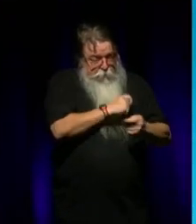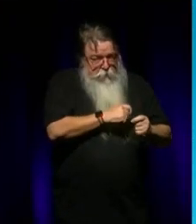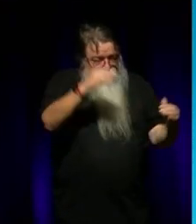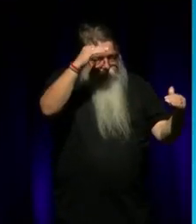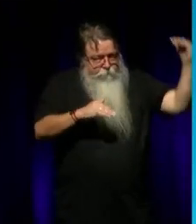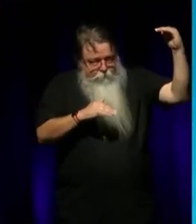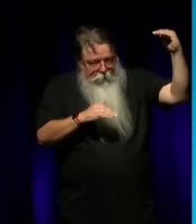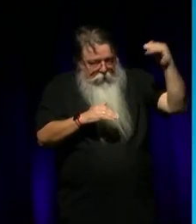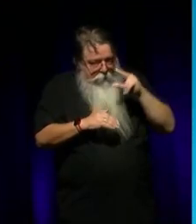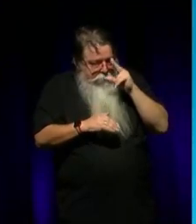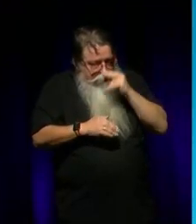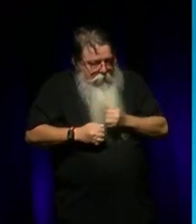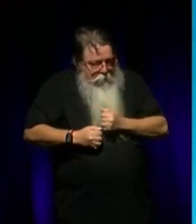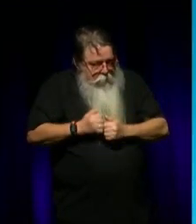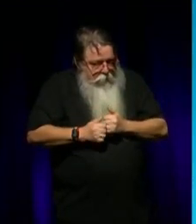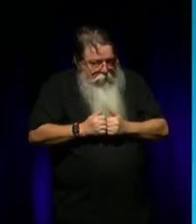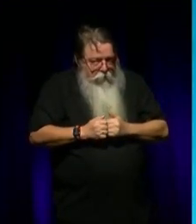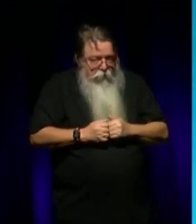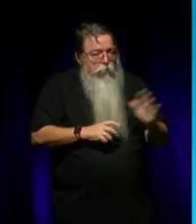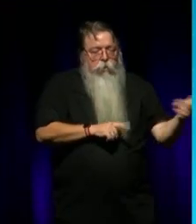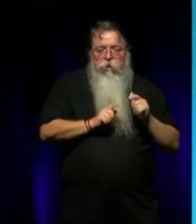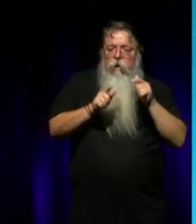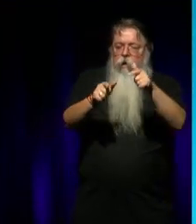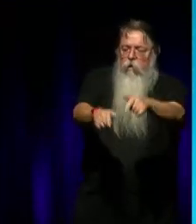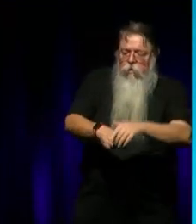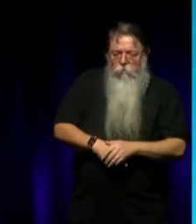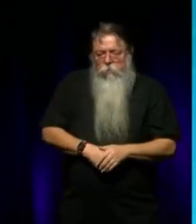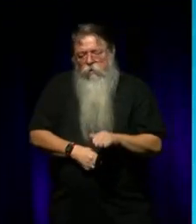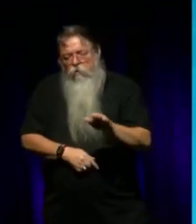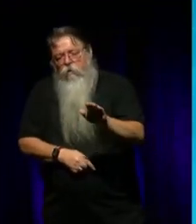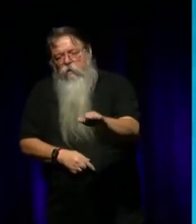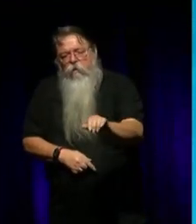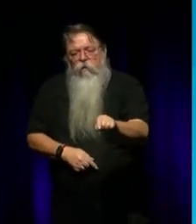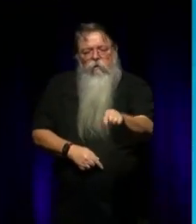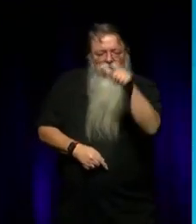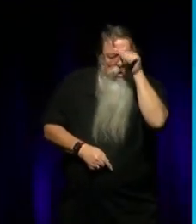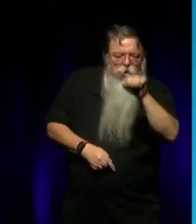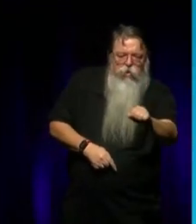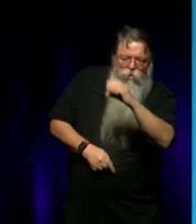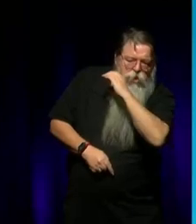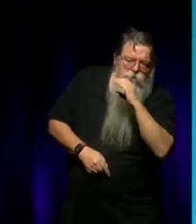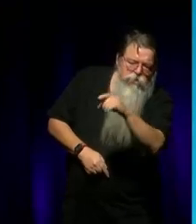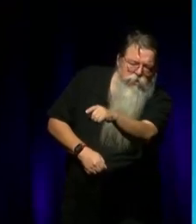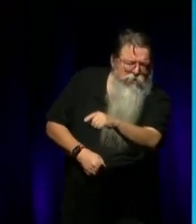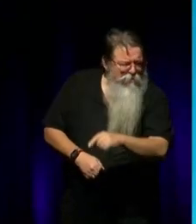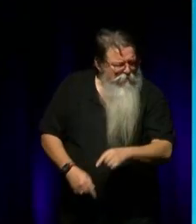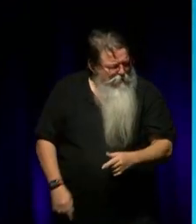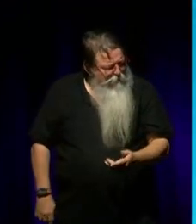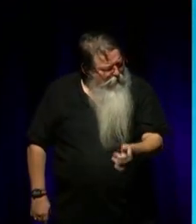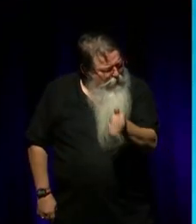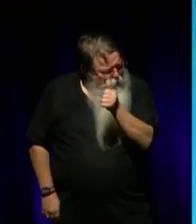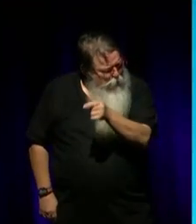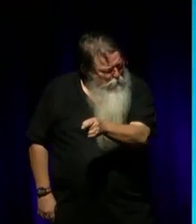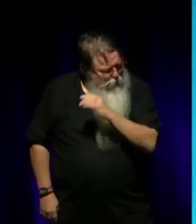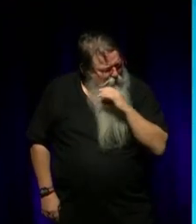home. We'd go to Bedeza, and he'd go, Stephen, do you know your cousin? That one there. And I'd go, Yeah, David, I know them. Like, he'd go on like, you